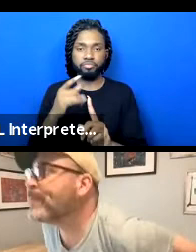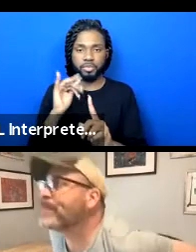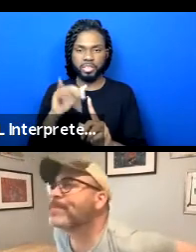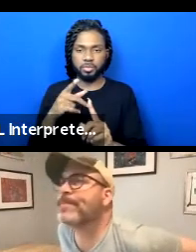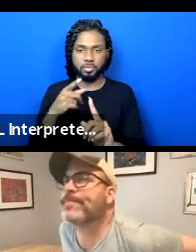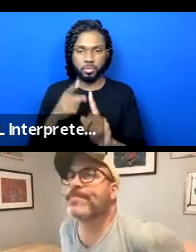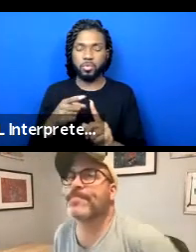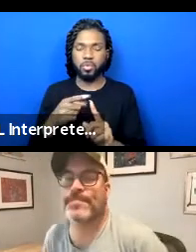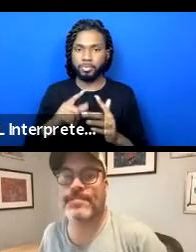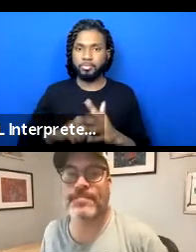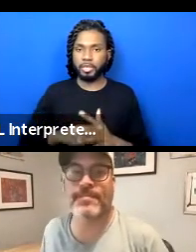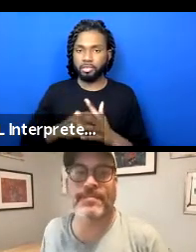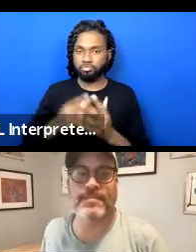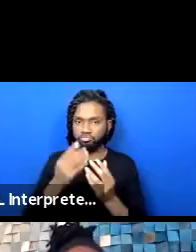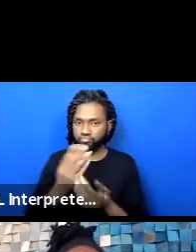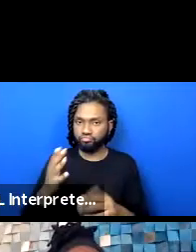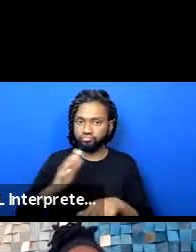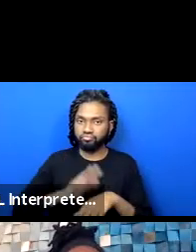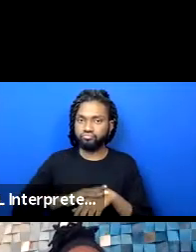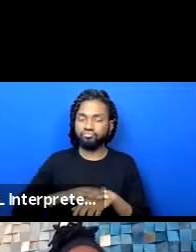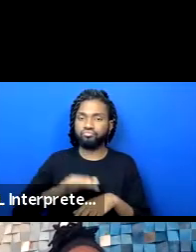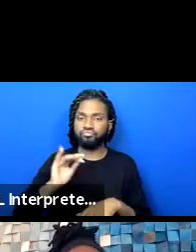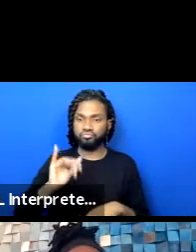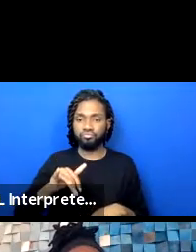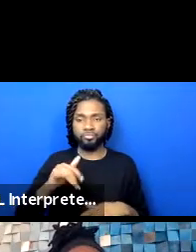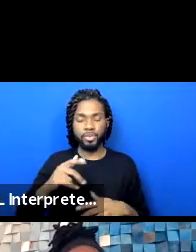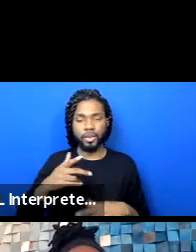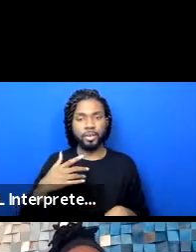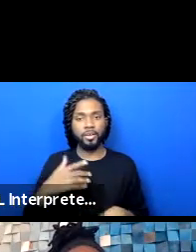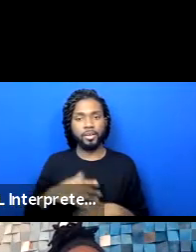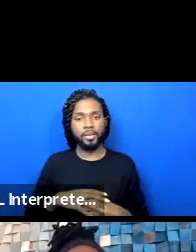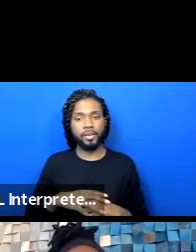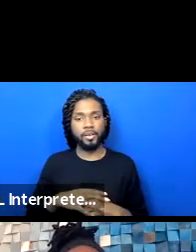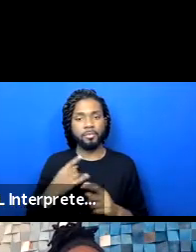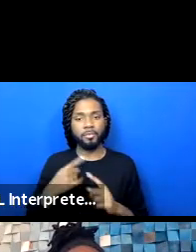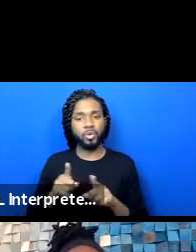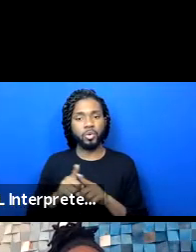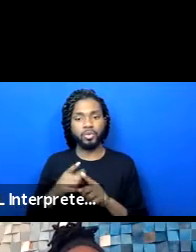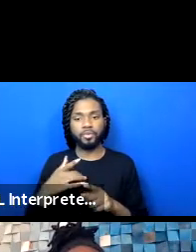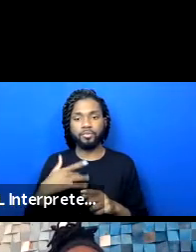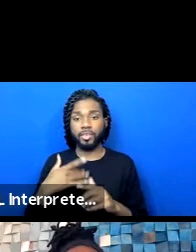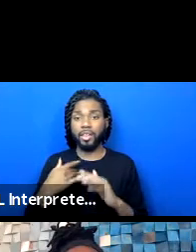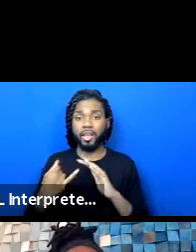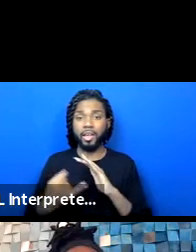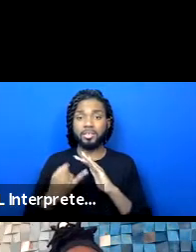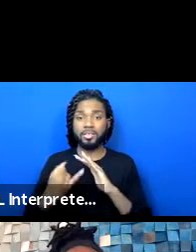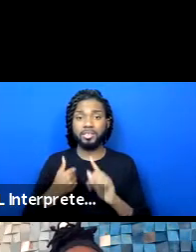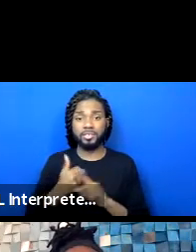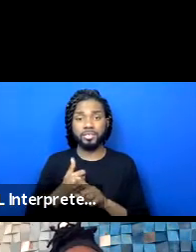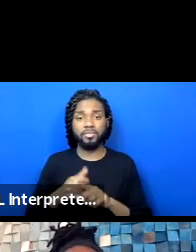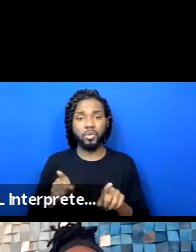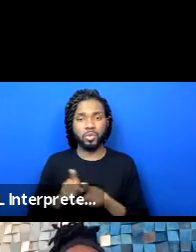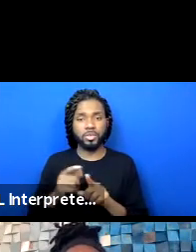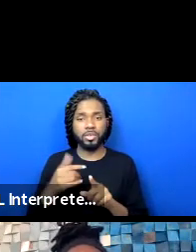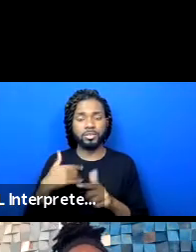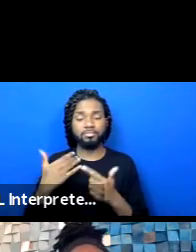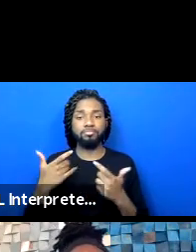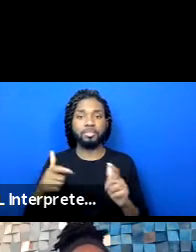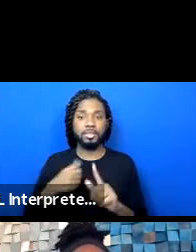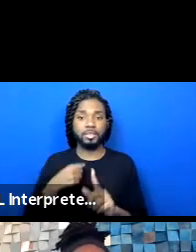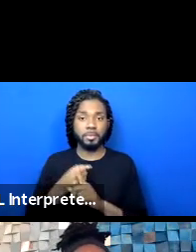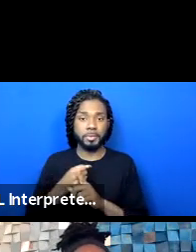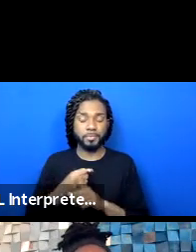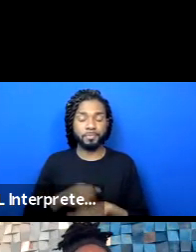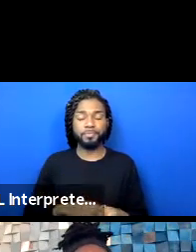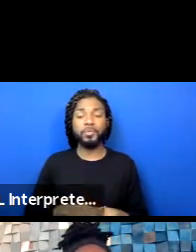And I think it really, isolation is really clear. It plays a huge part. So if you are interested in